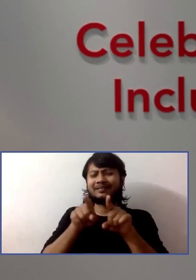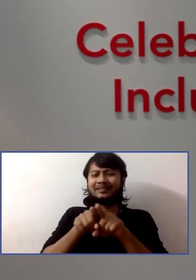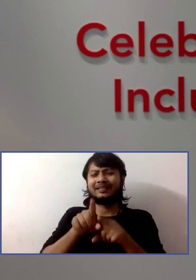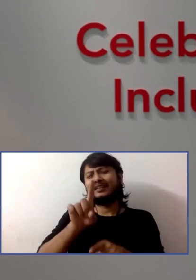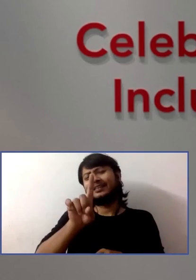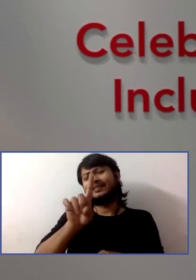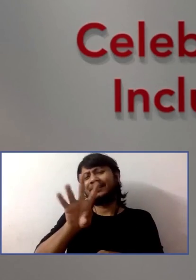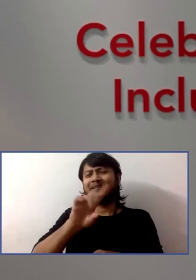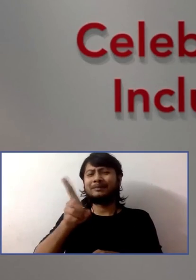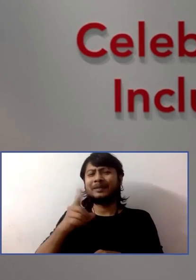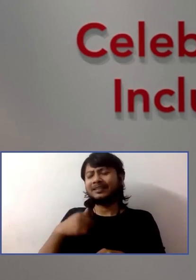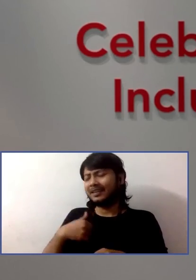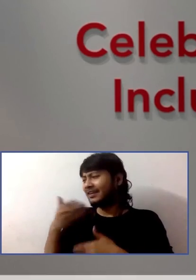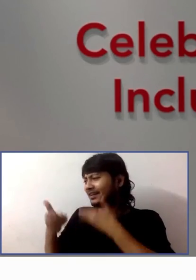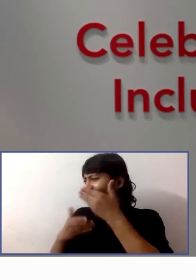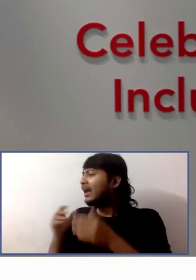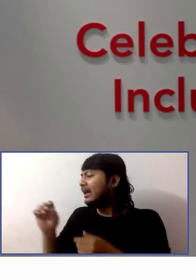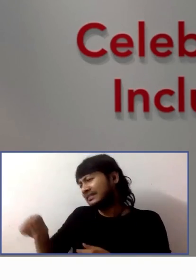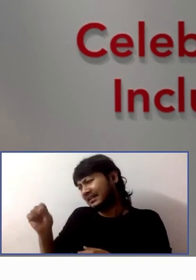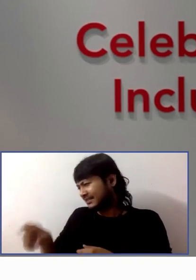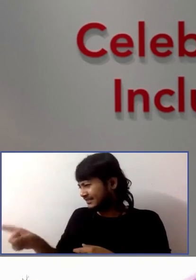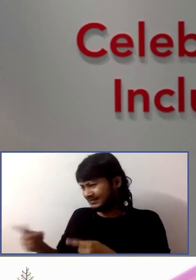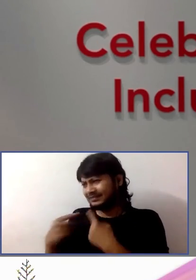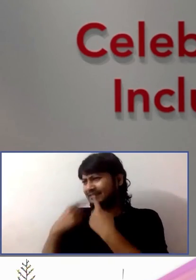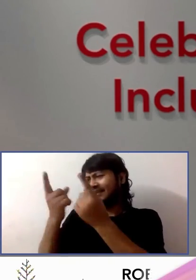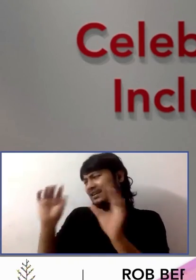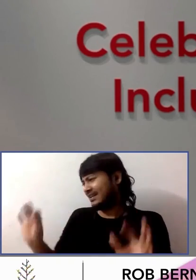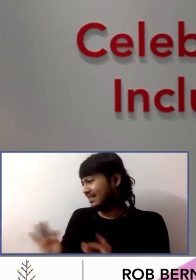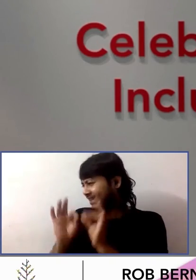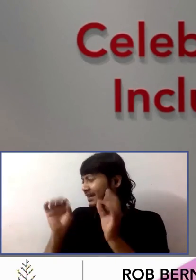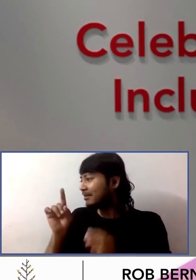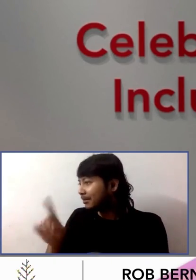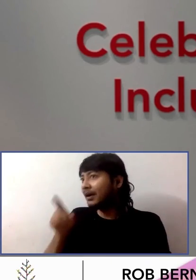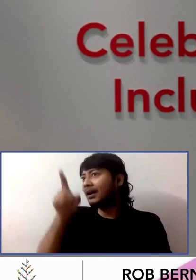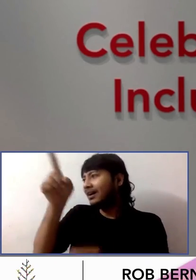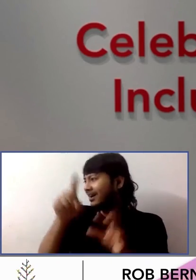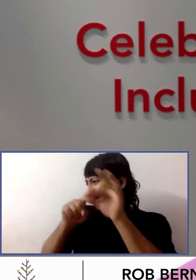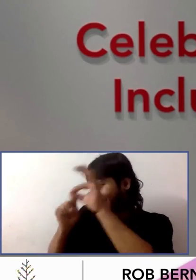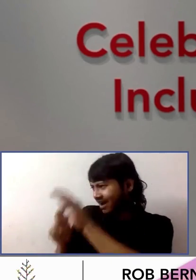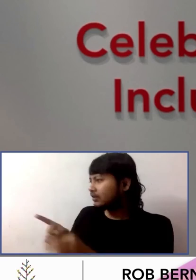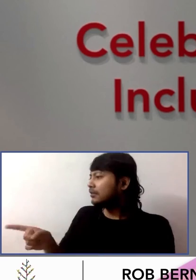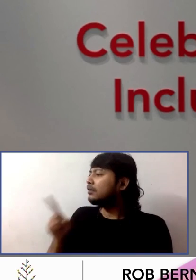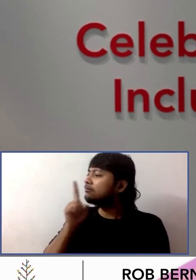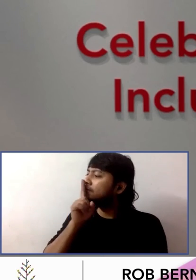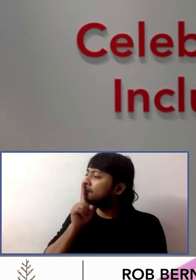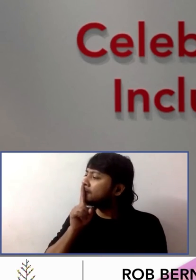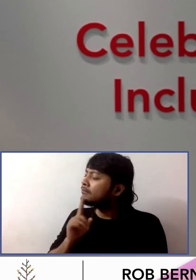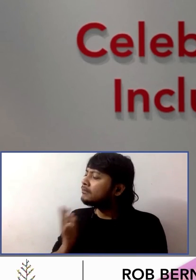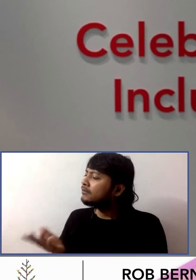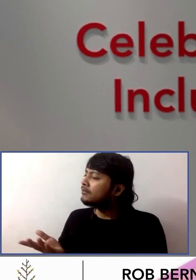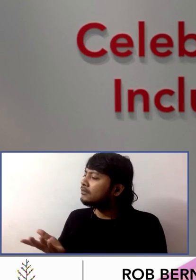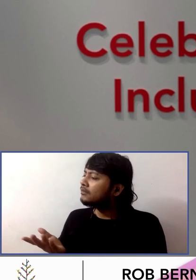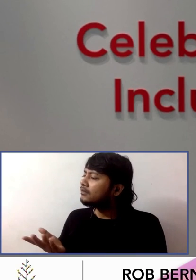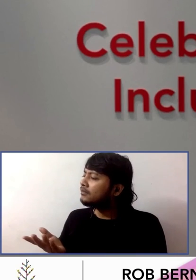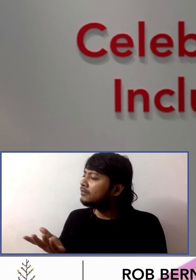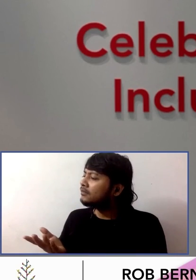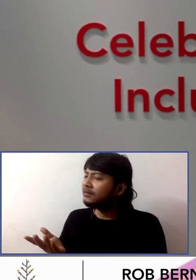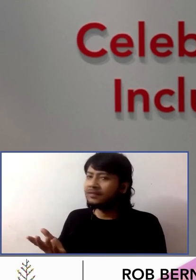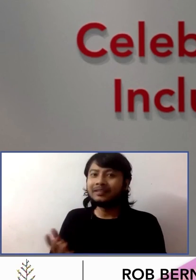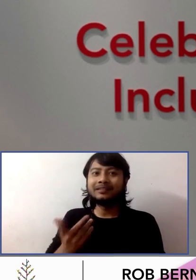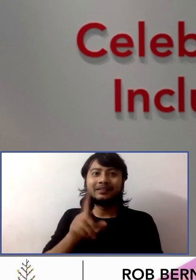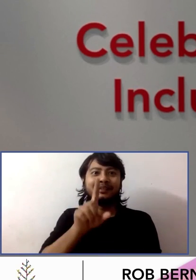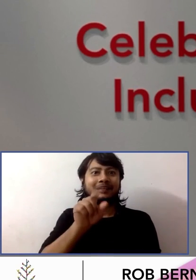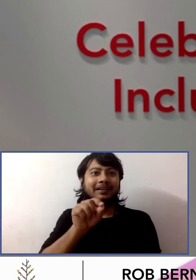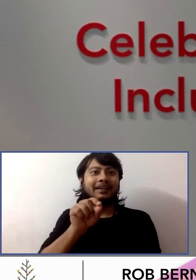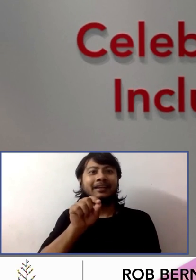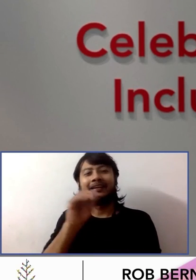how, well, I know you didn't say anything, but, you know, she's asking you a question, and blah, blah, blah. You that's the 10 to 15. He gets it after